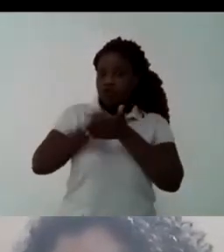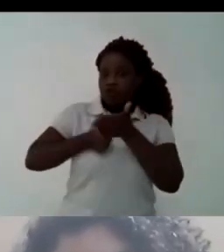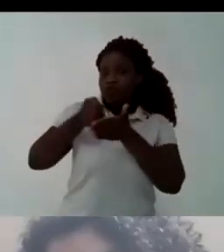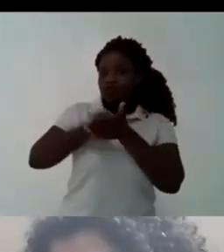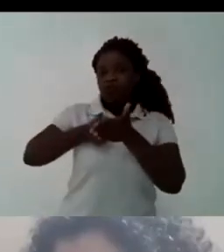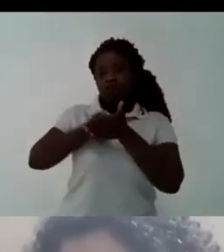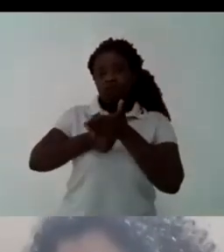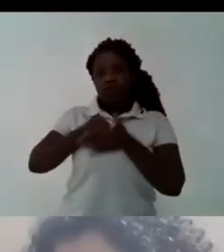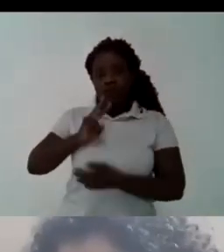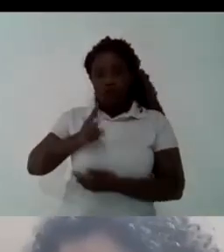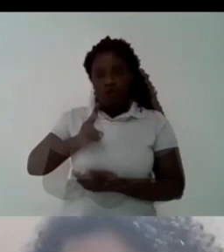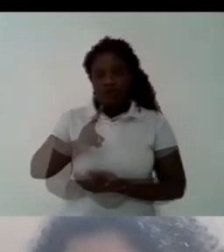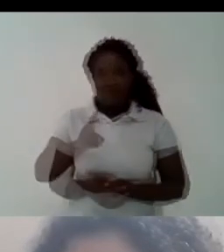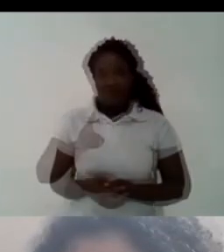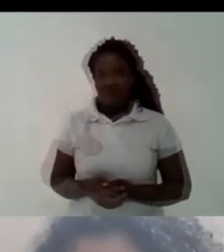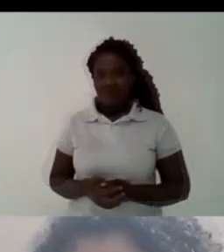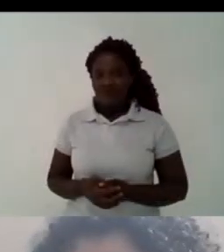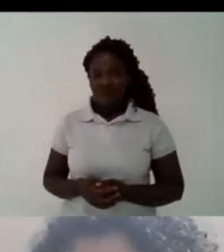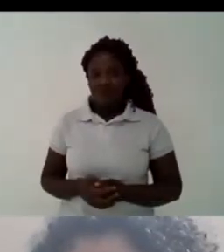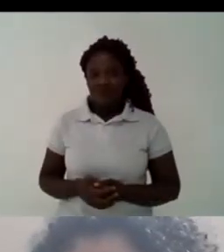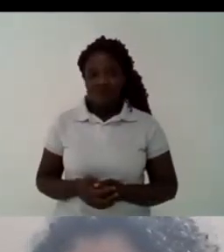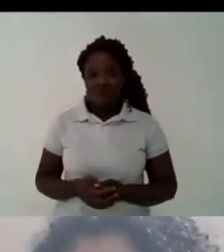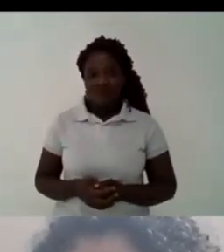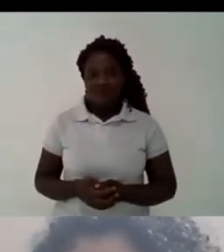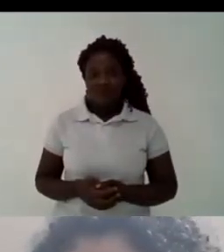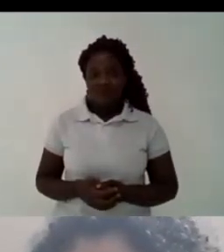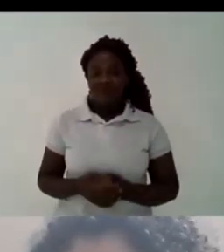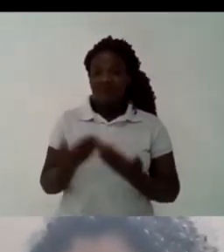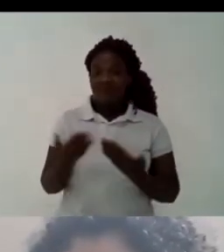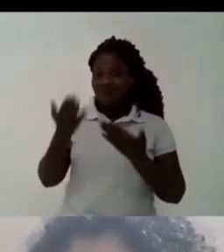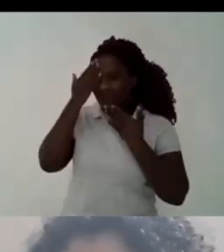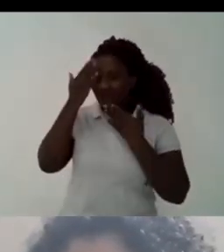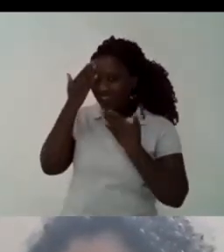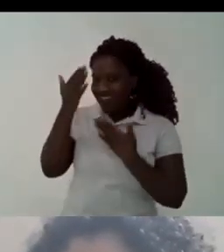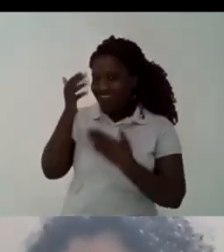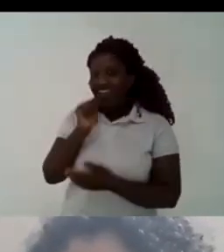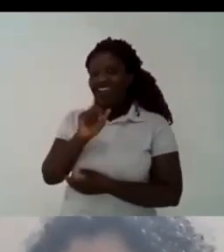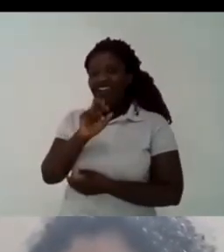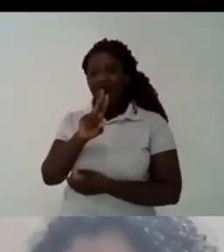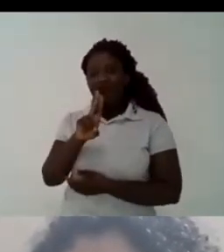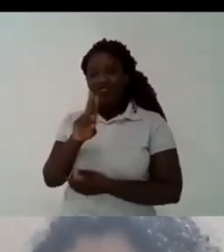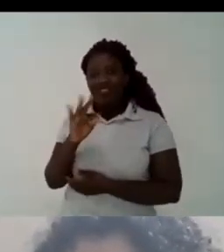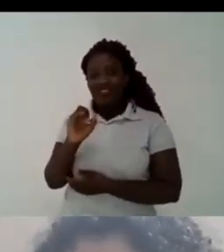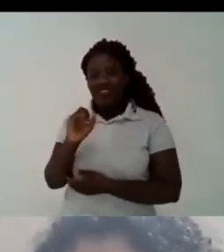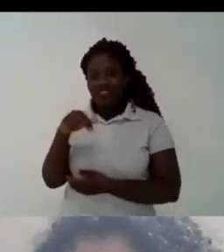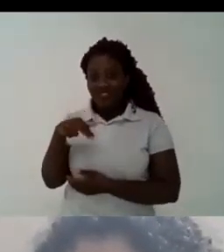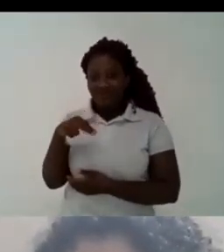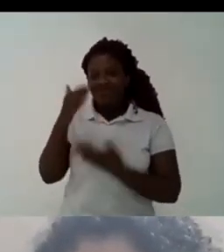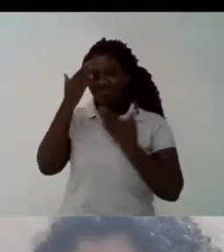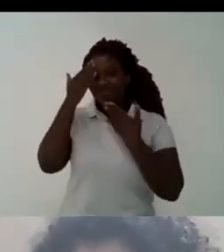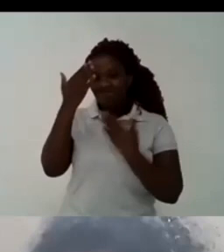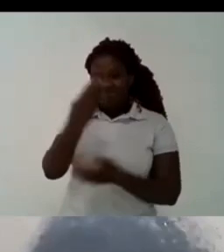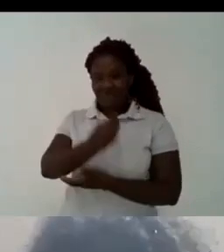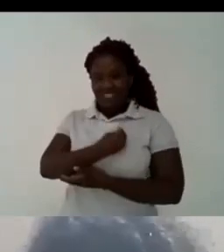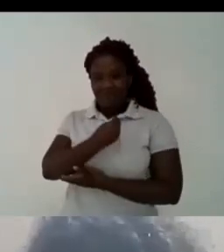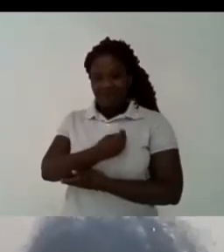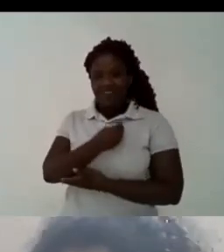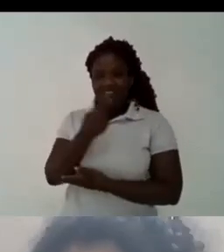to continue the fight that started with our predecessors